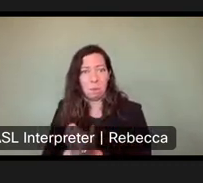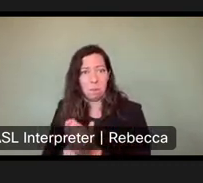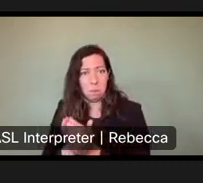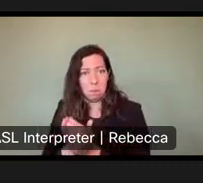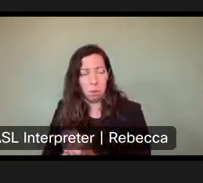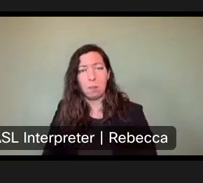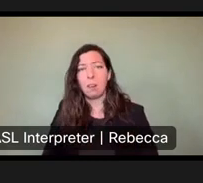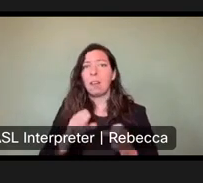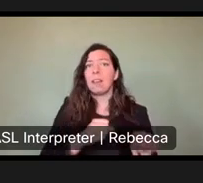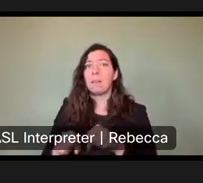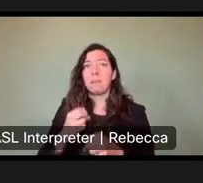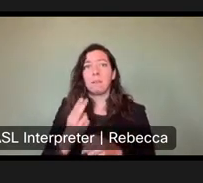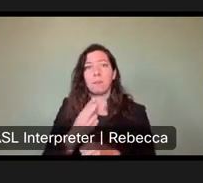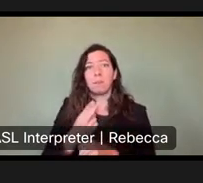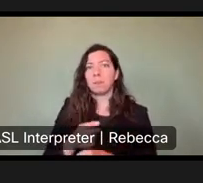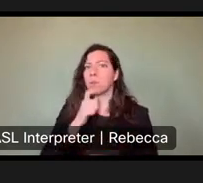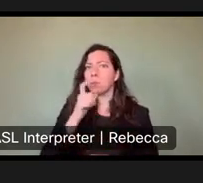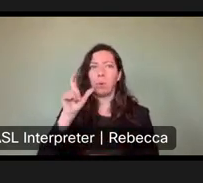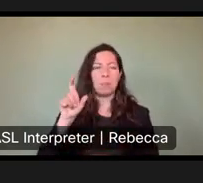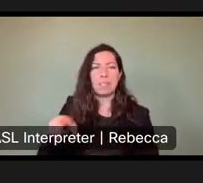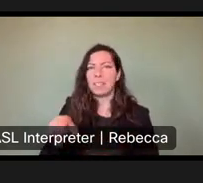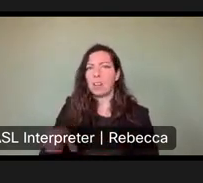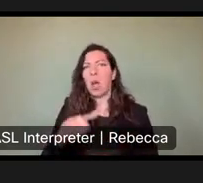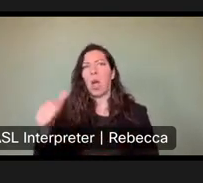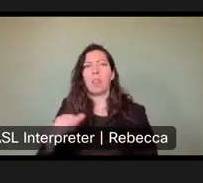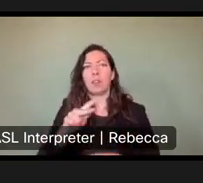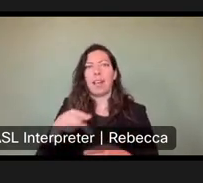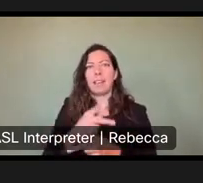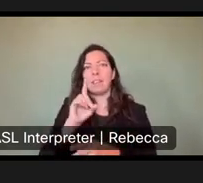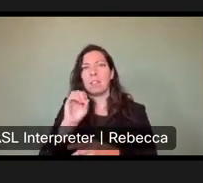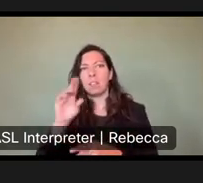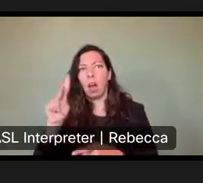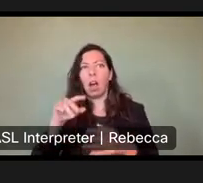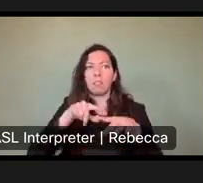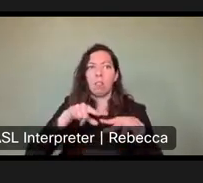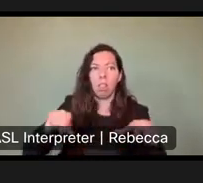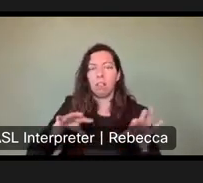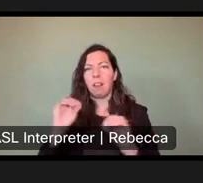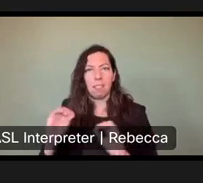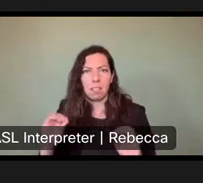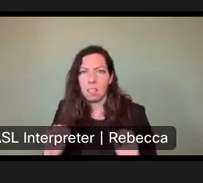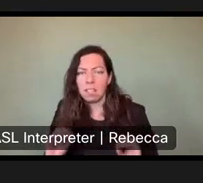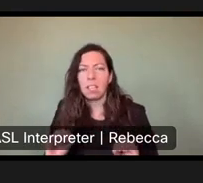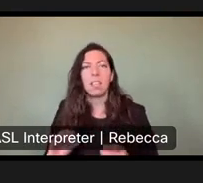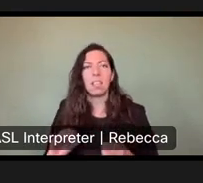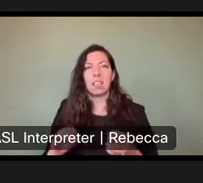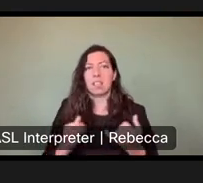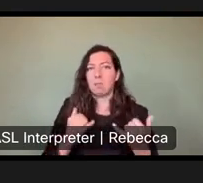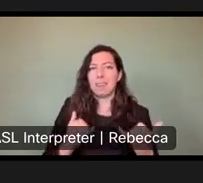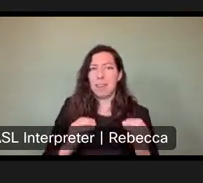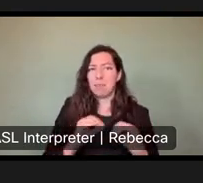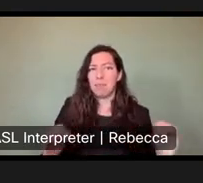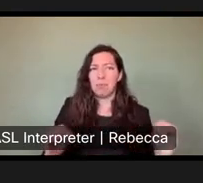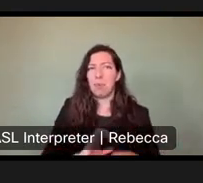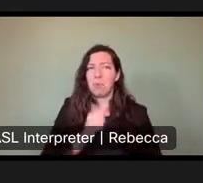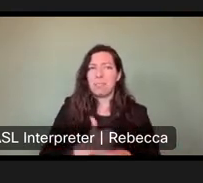users require no specific infrastructure, nor is there any paddlecraft specific infrastructure currently available in New